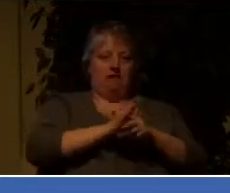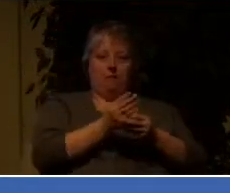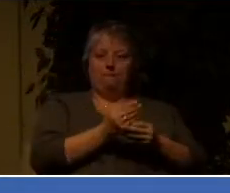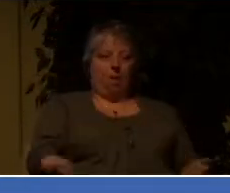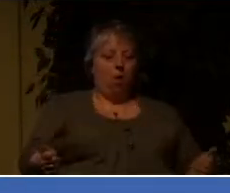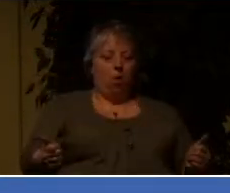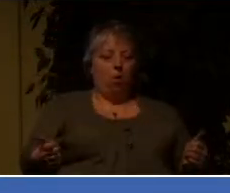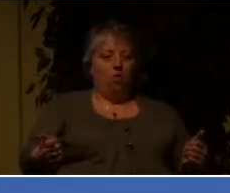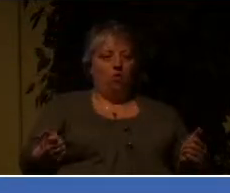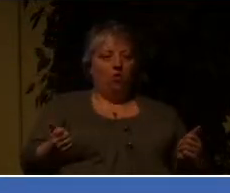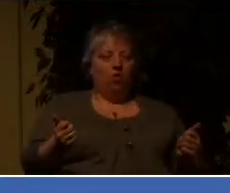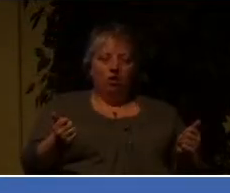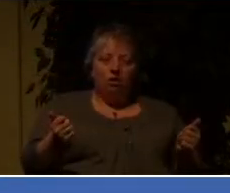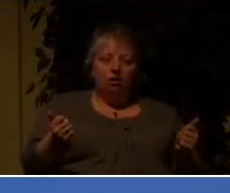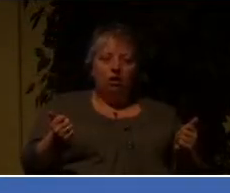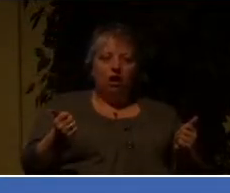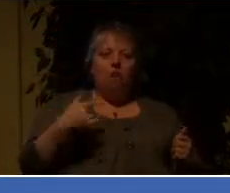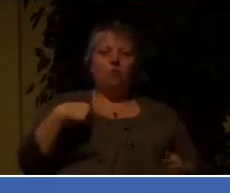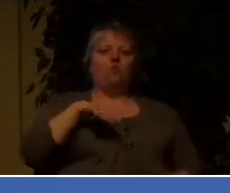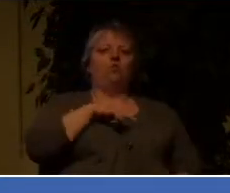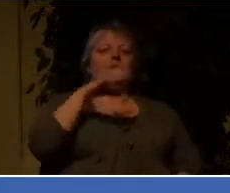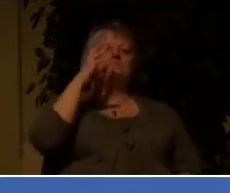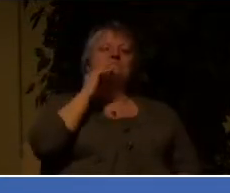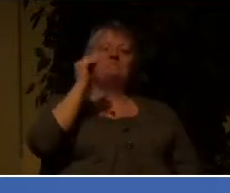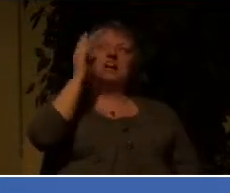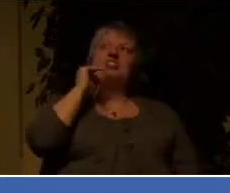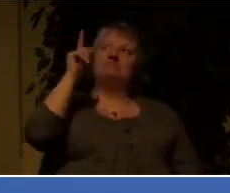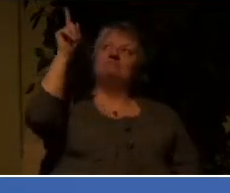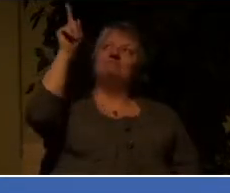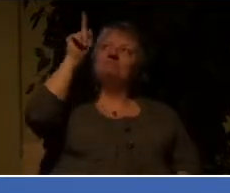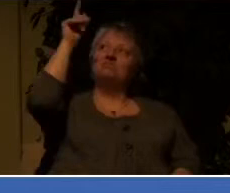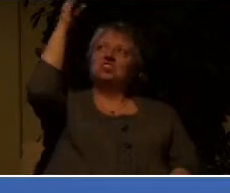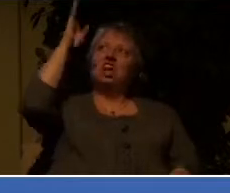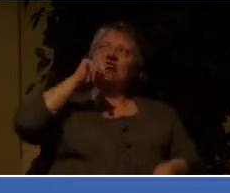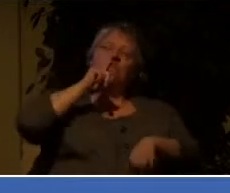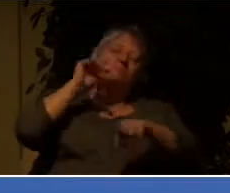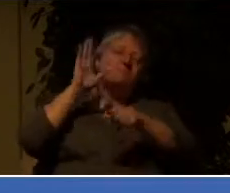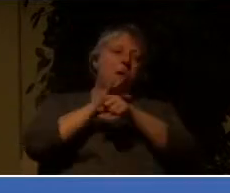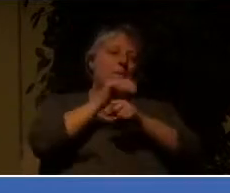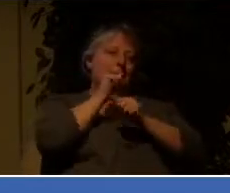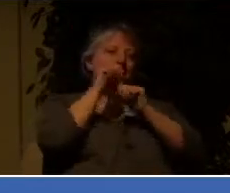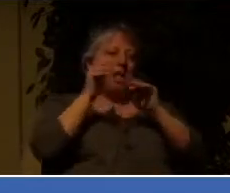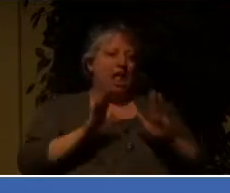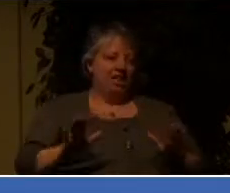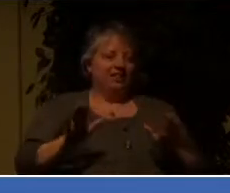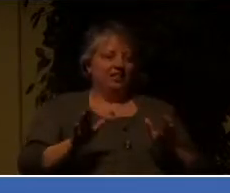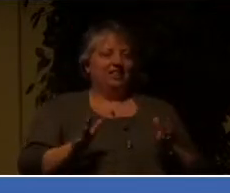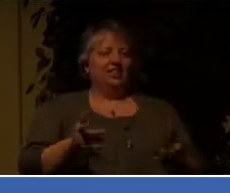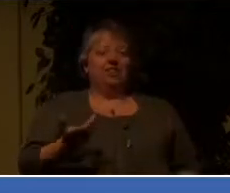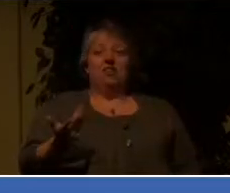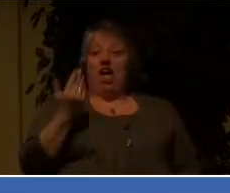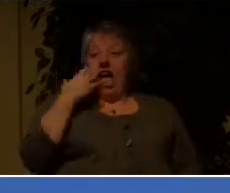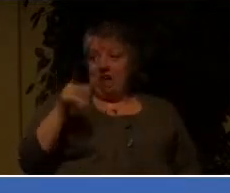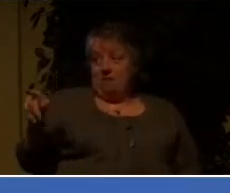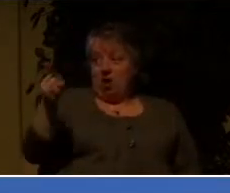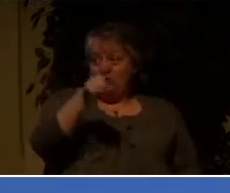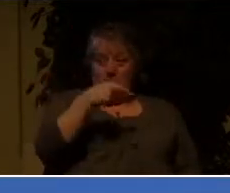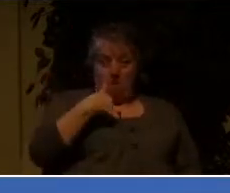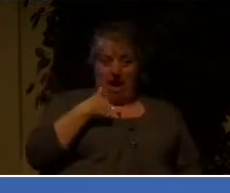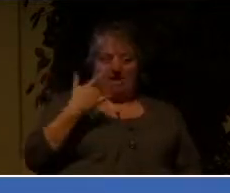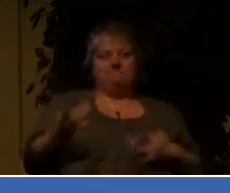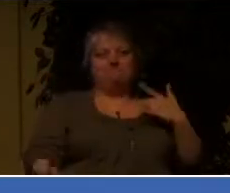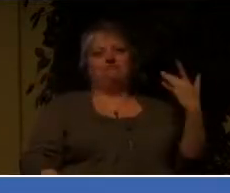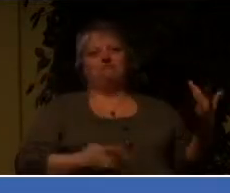experience the covenant blessings of the kingdom of God. I don't know about you, but I get pretty excited about that because that